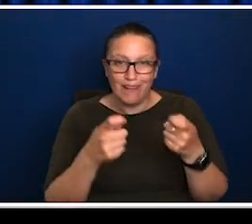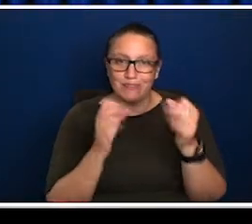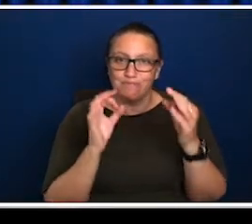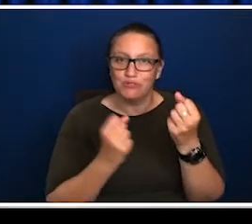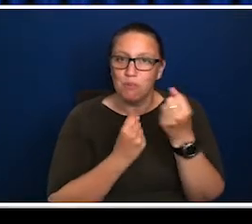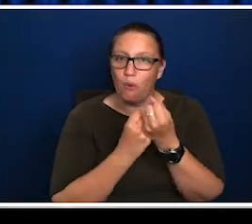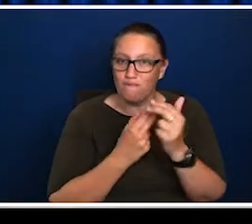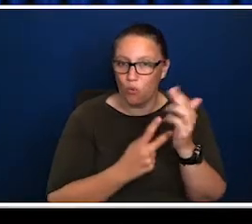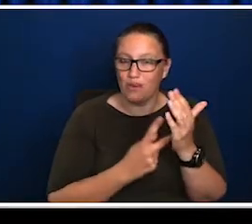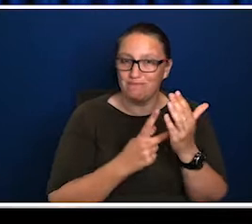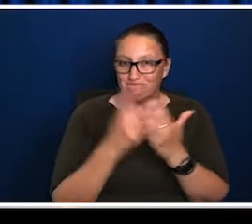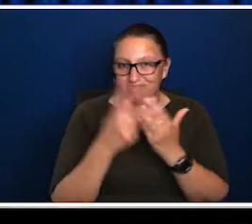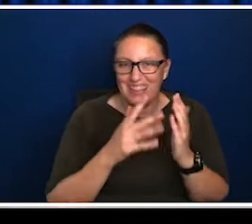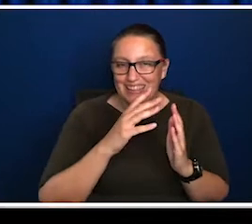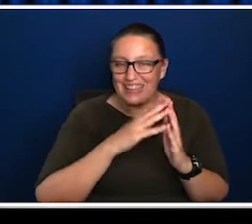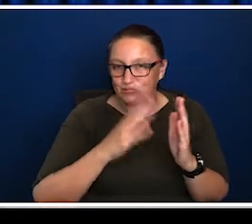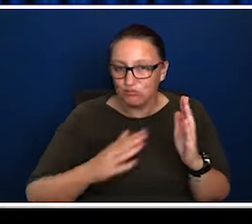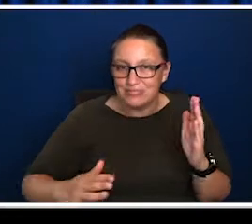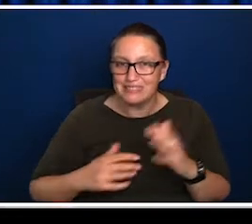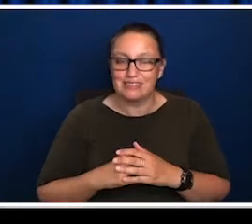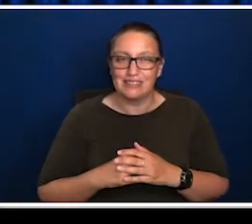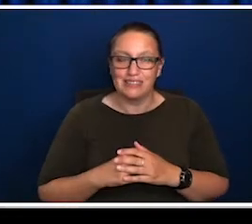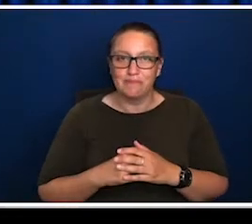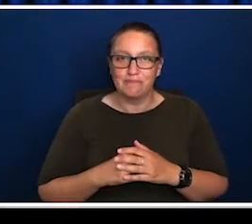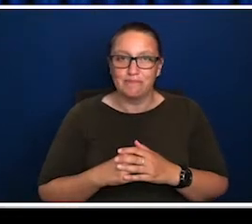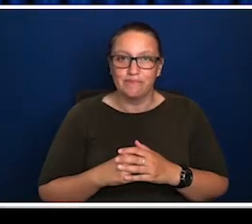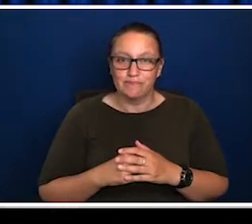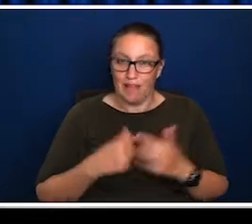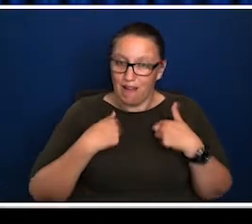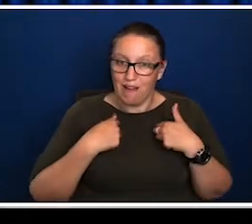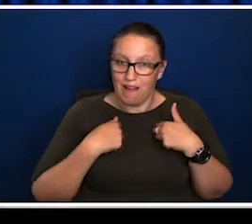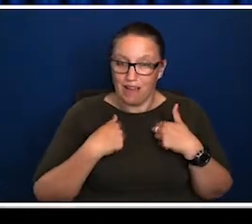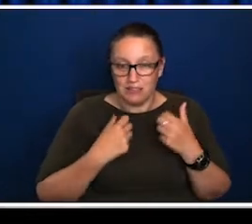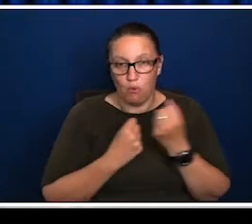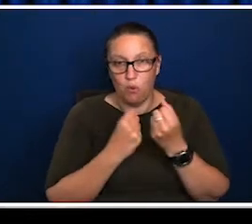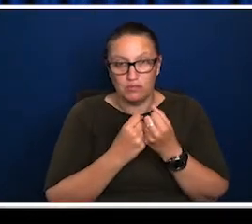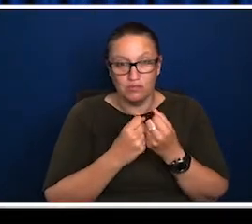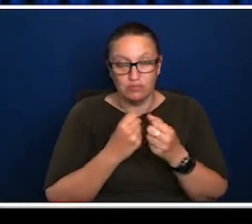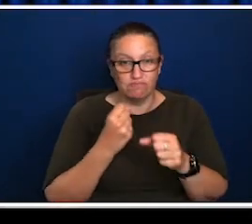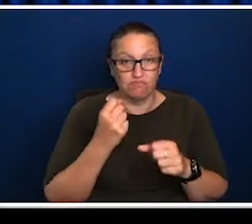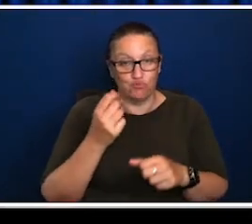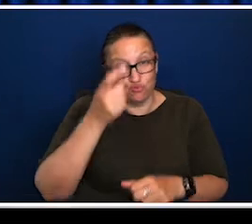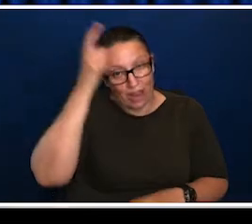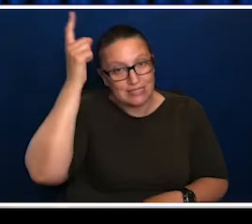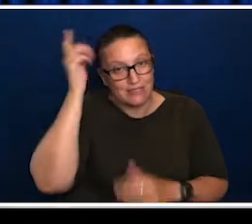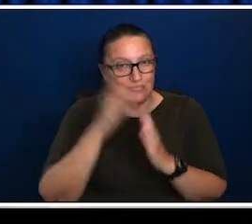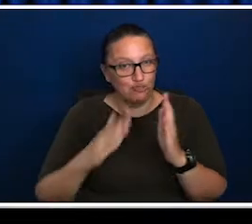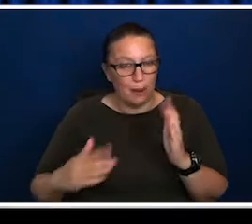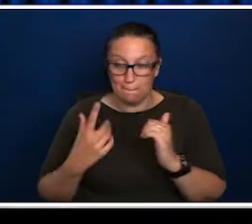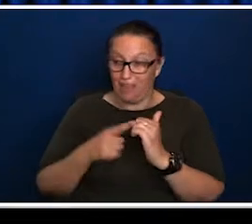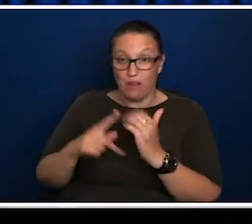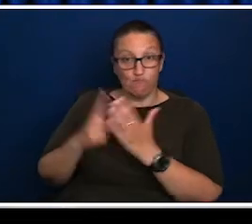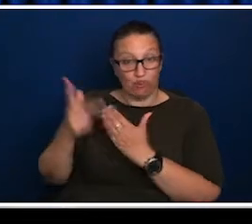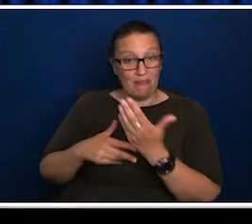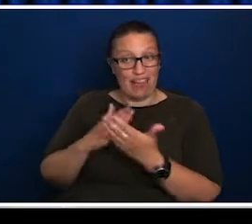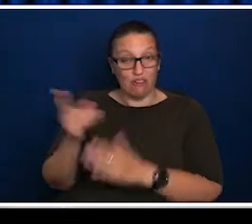industry support and I was providing support to the creative industries in particular. But the actual program was built on a manufacturing template, which